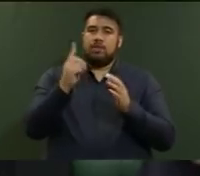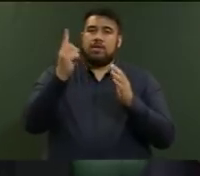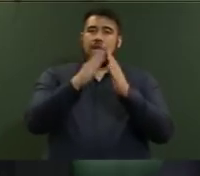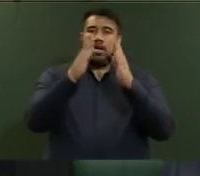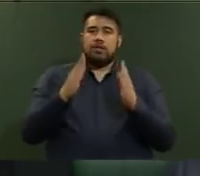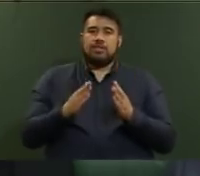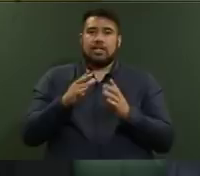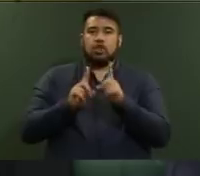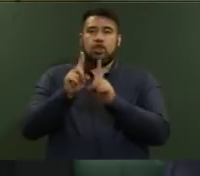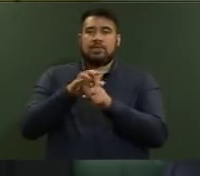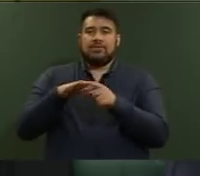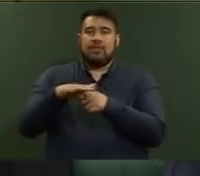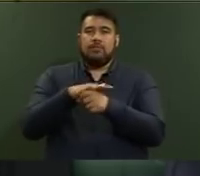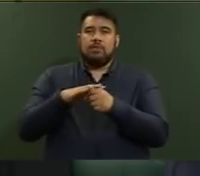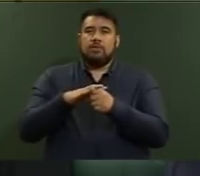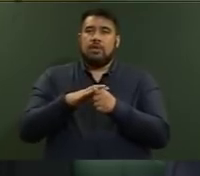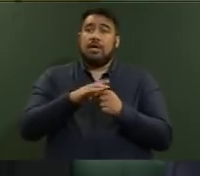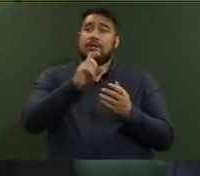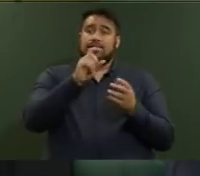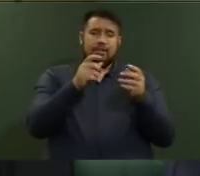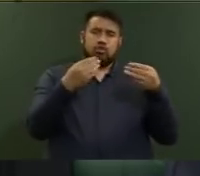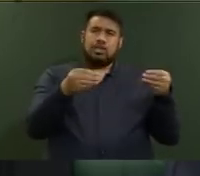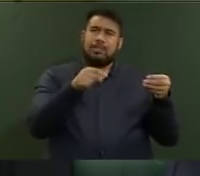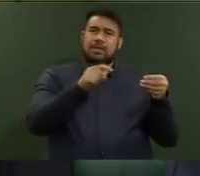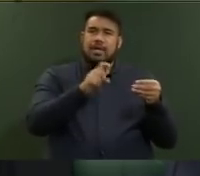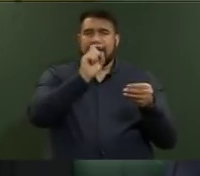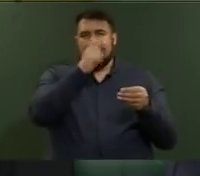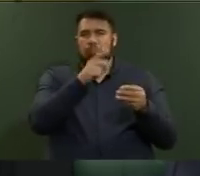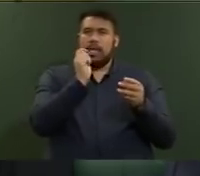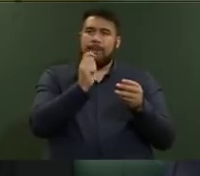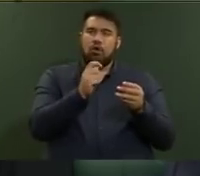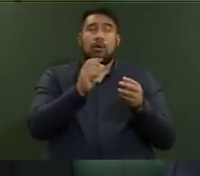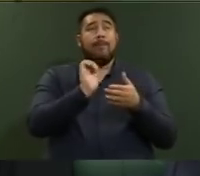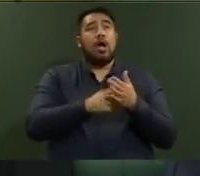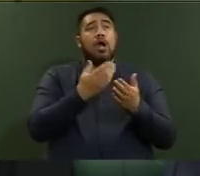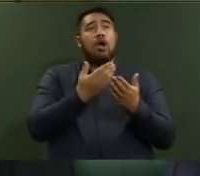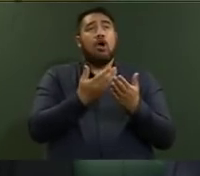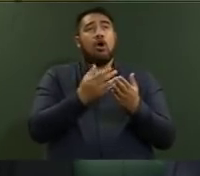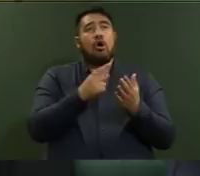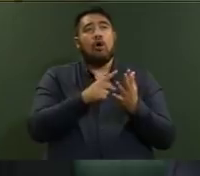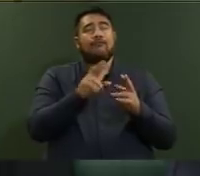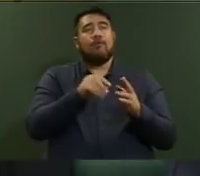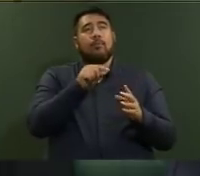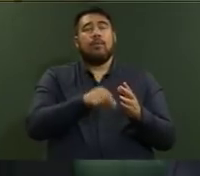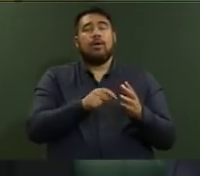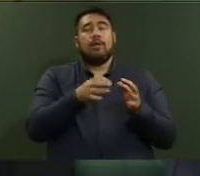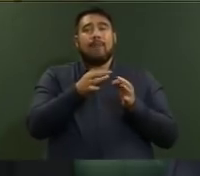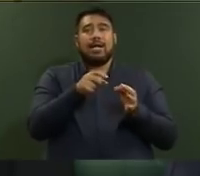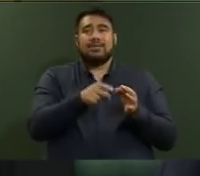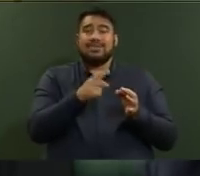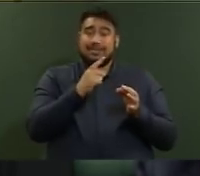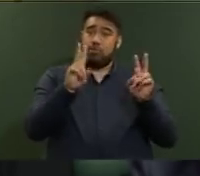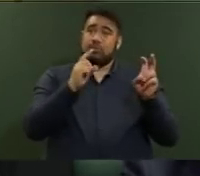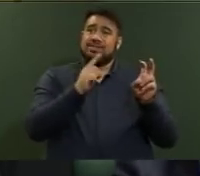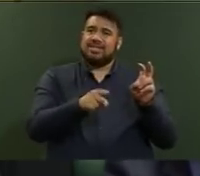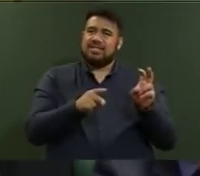KiwiBuild buying off the plans document correct, where it says, quote, there is insufficient funding for the Crown